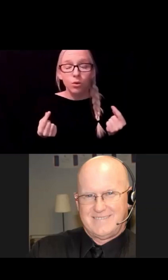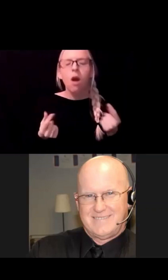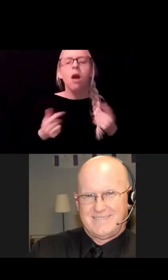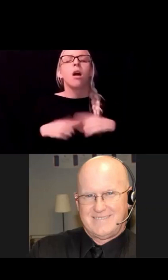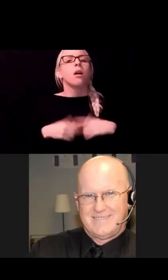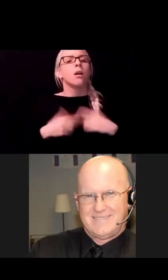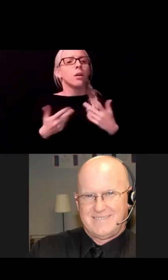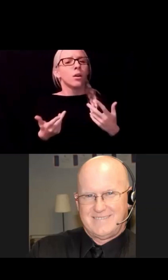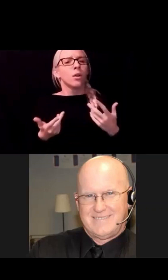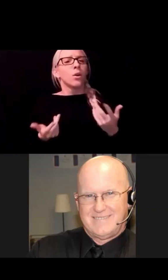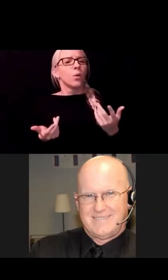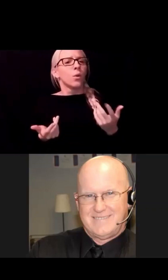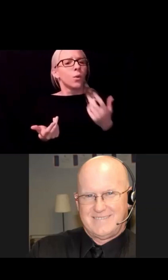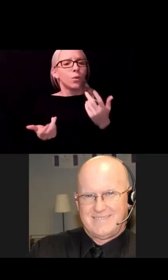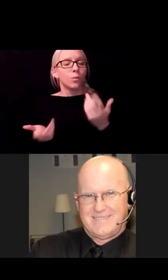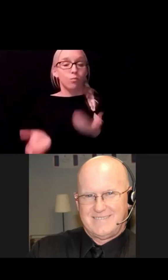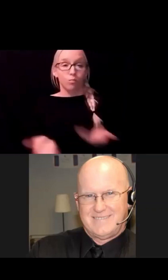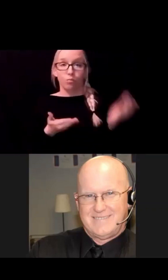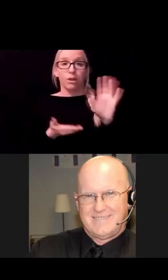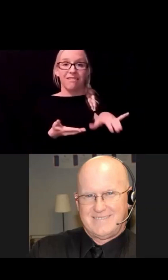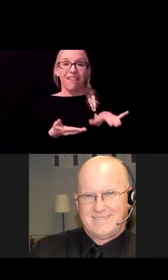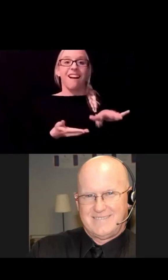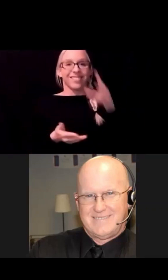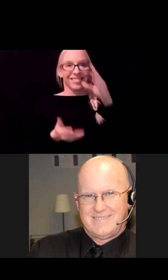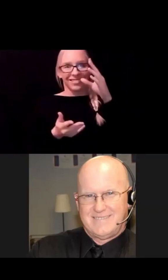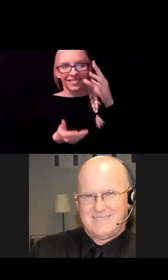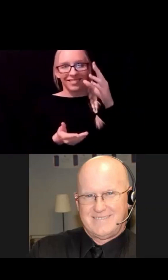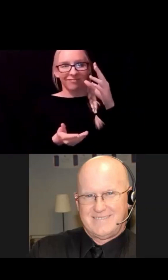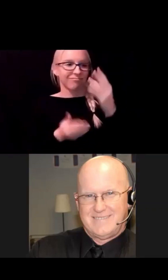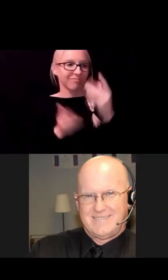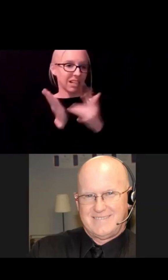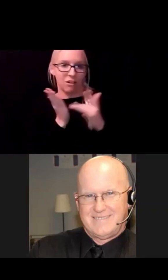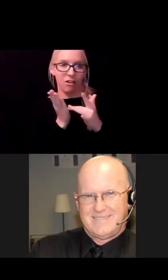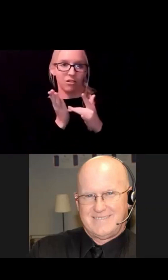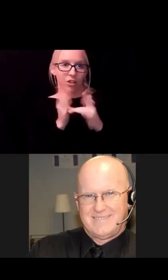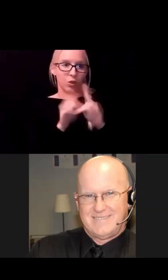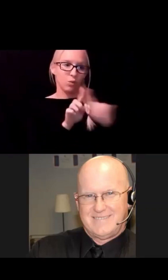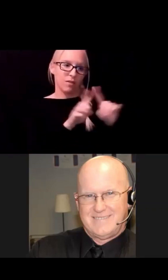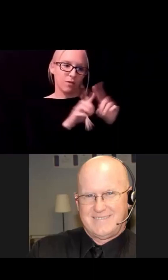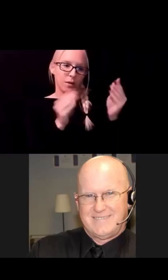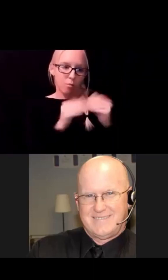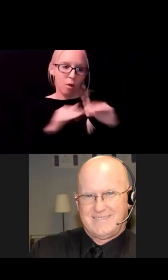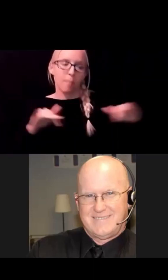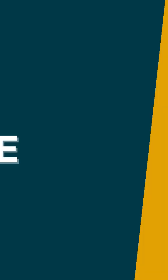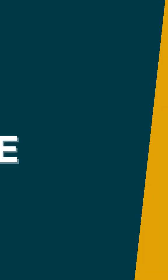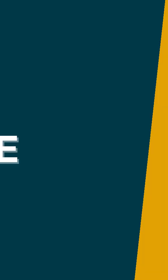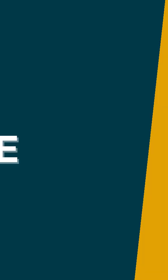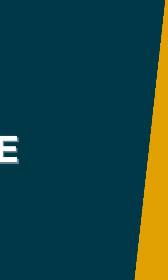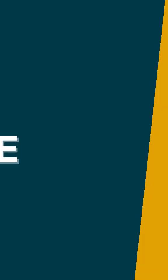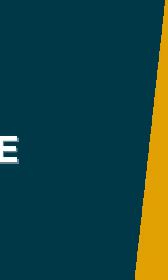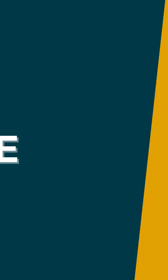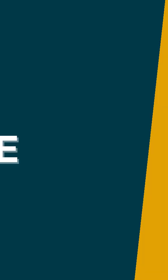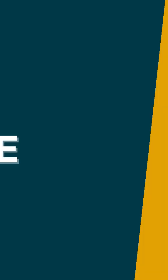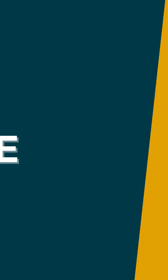to properties and facilities to better maintain them. And it's already being done.